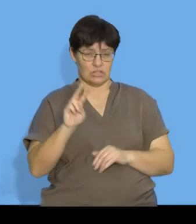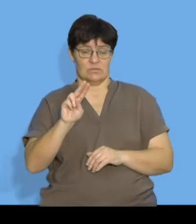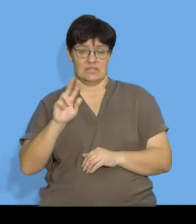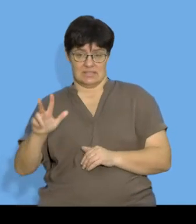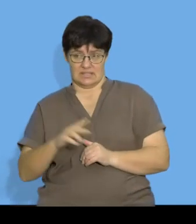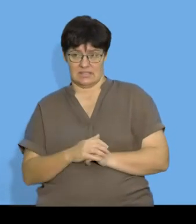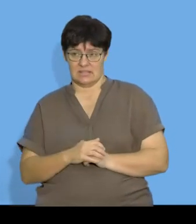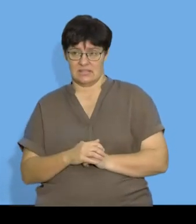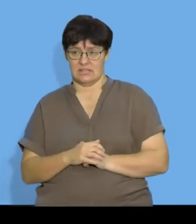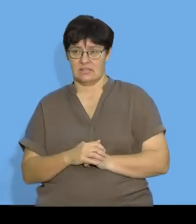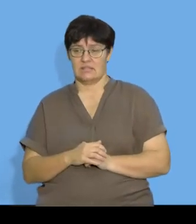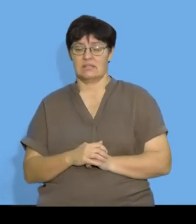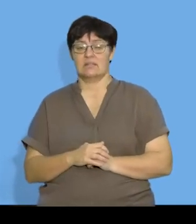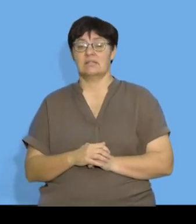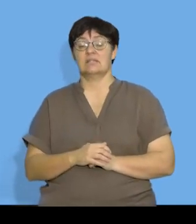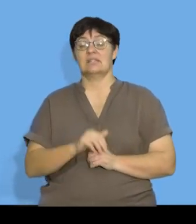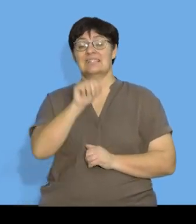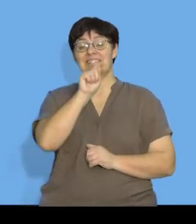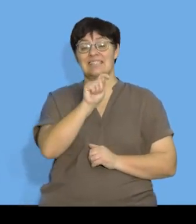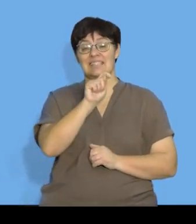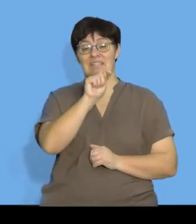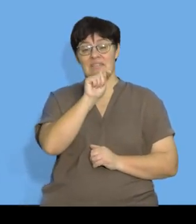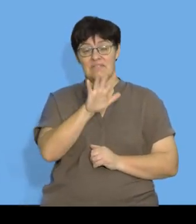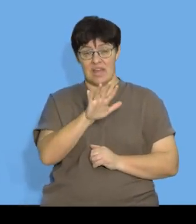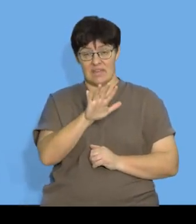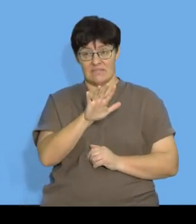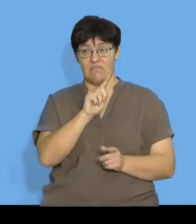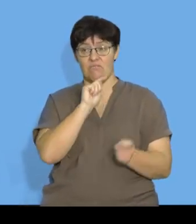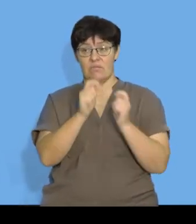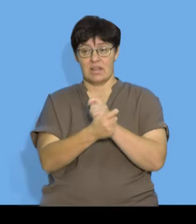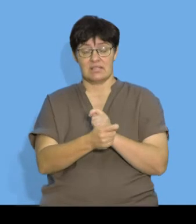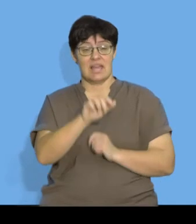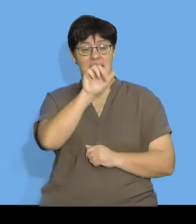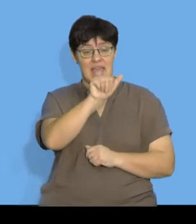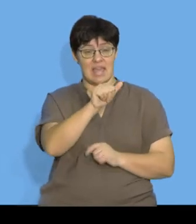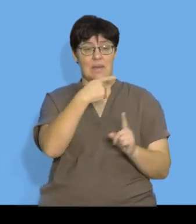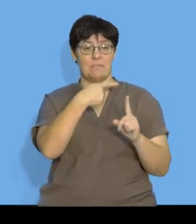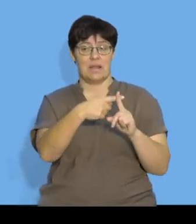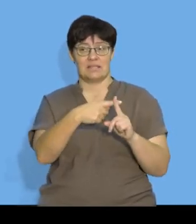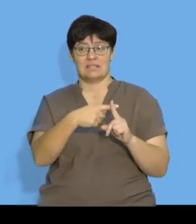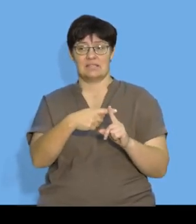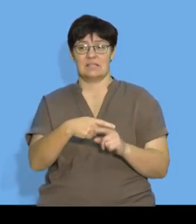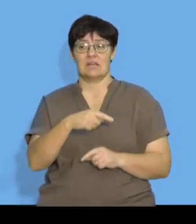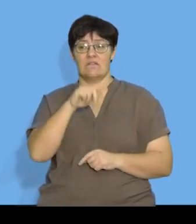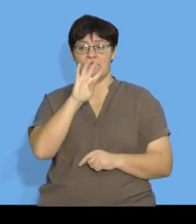replace T5 with A plus 4 D this is